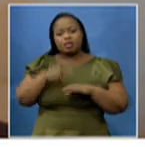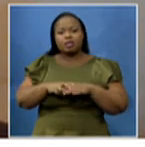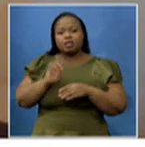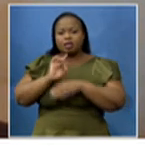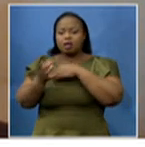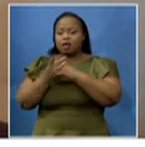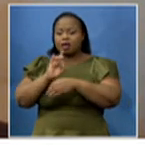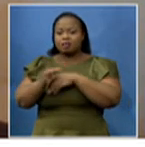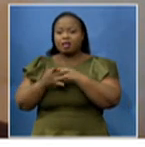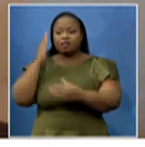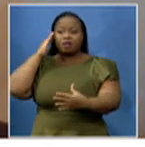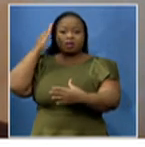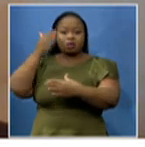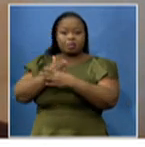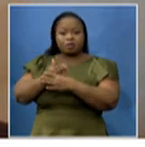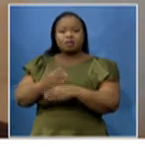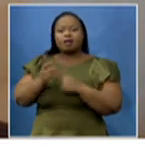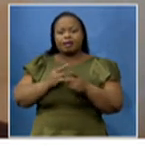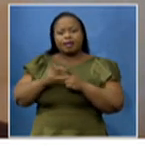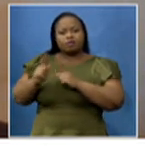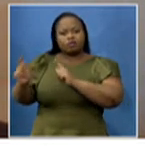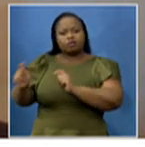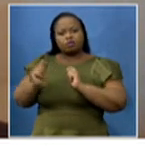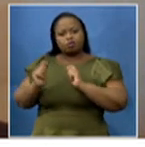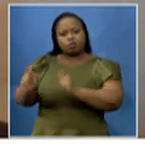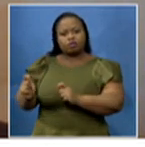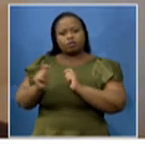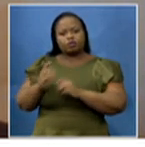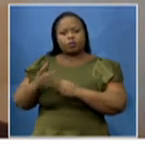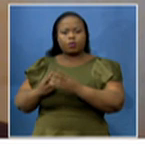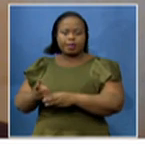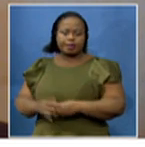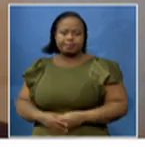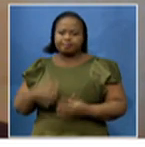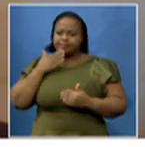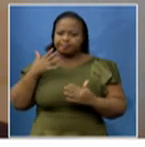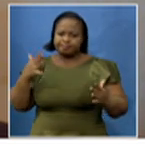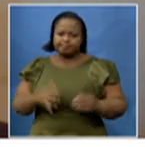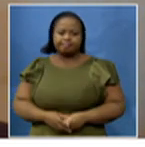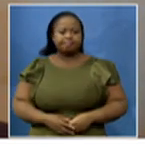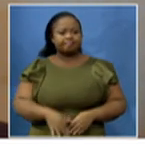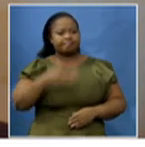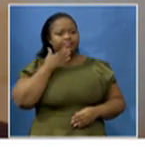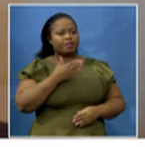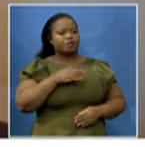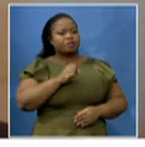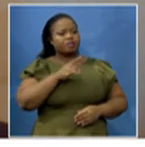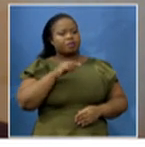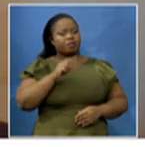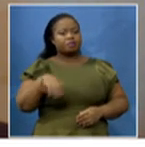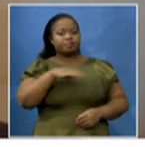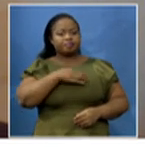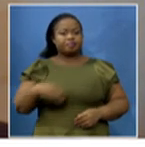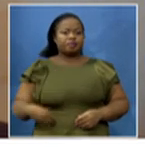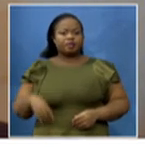support even in terms of transport to get to work. Thank you very much. Well, thank you so much to you, Simon Lungwane, President of the